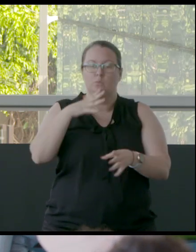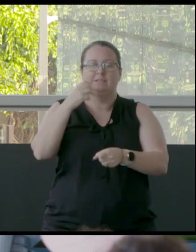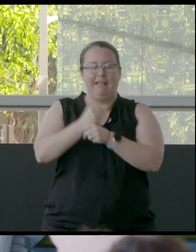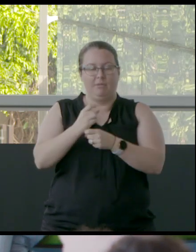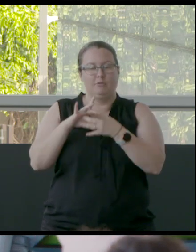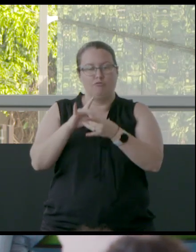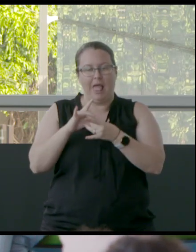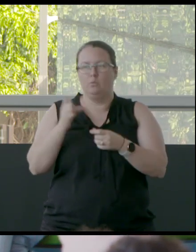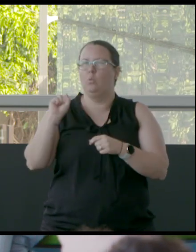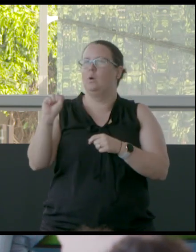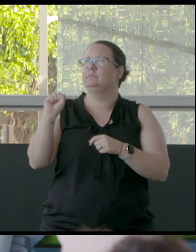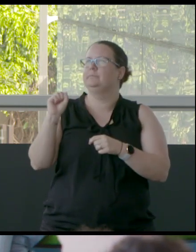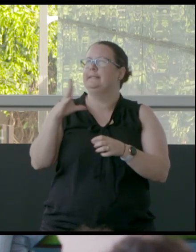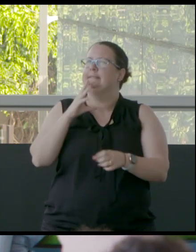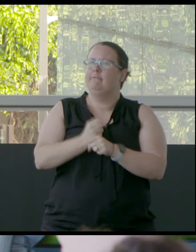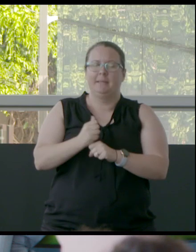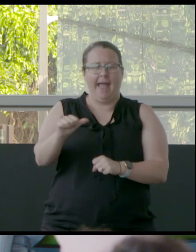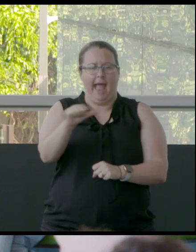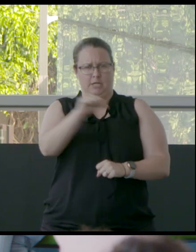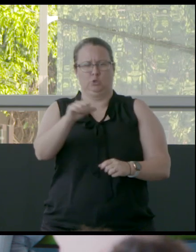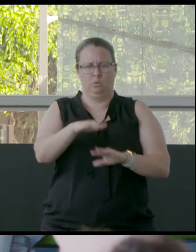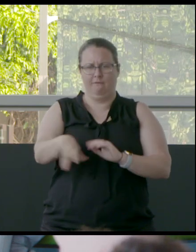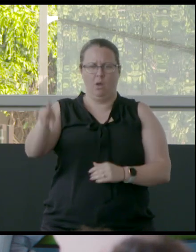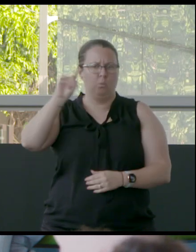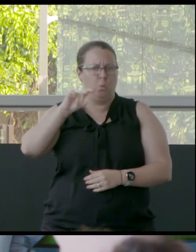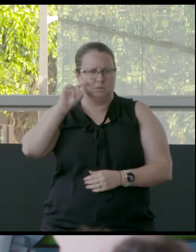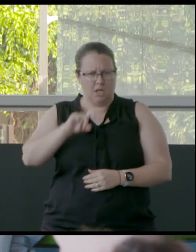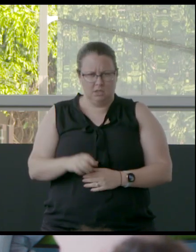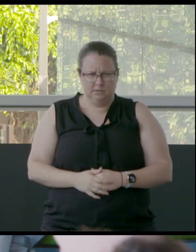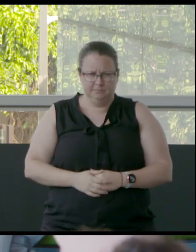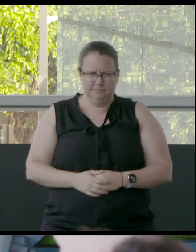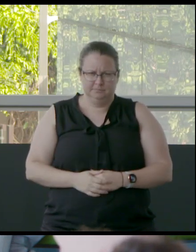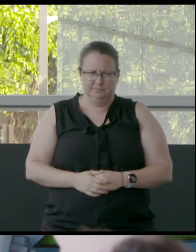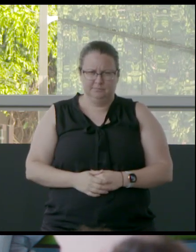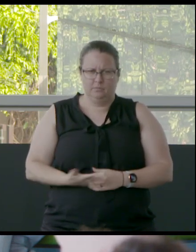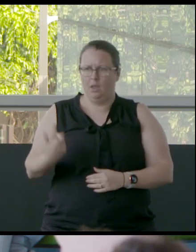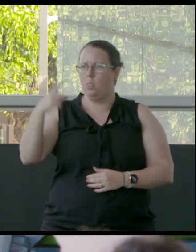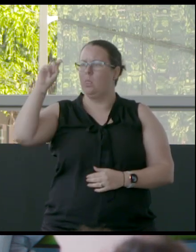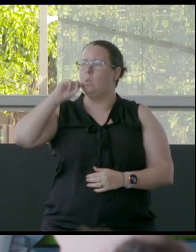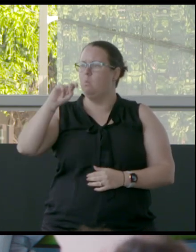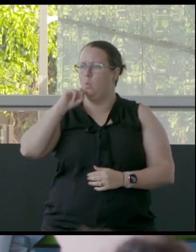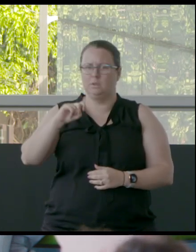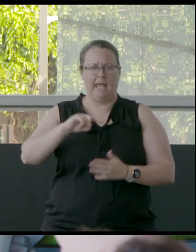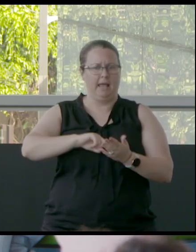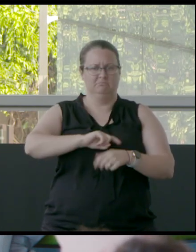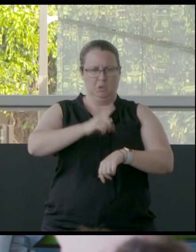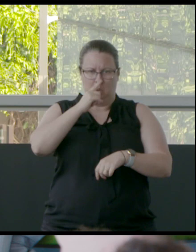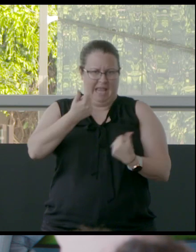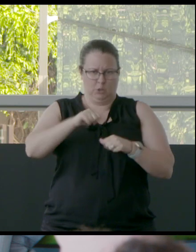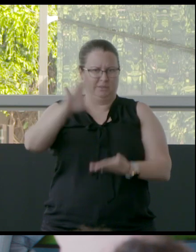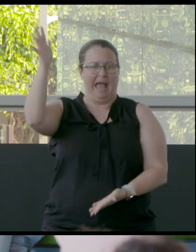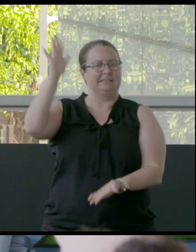you know, attitude on water as this thing that is just never-ending, right?